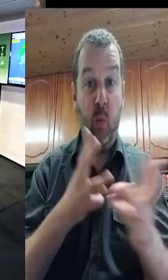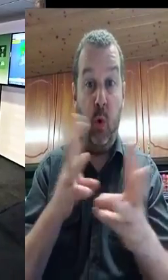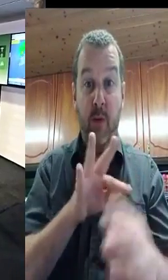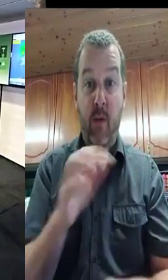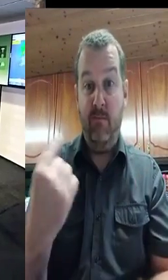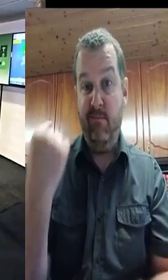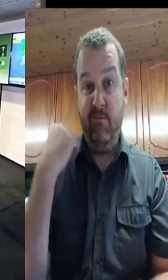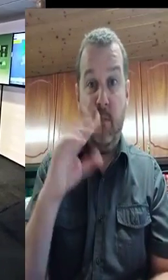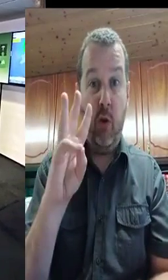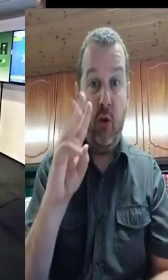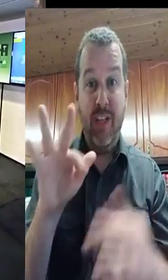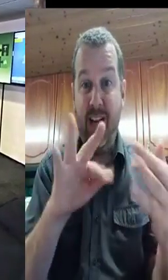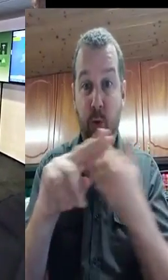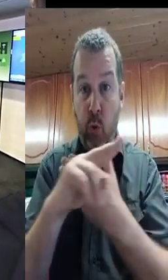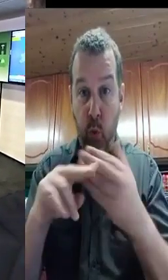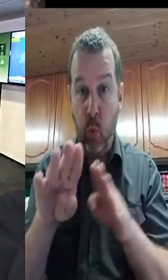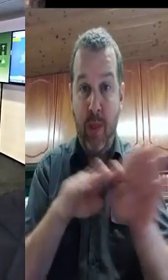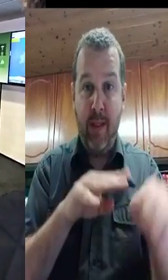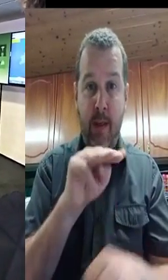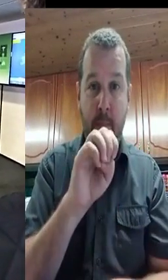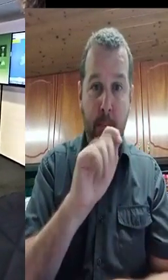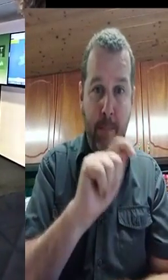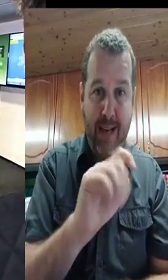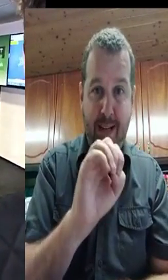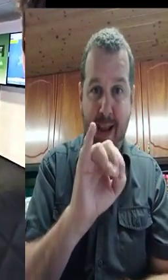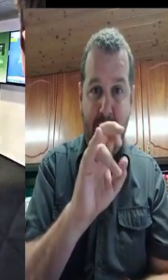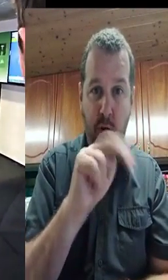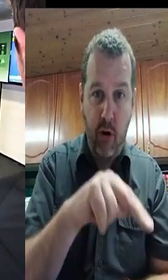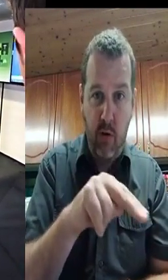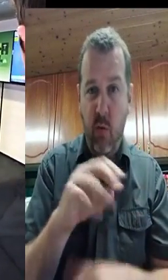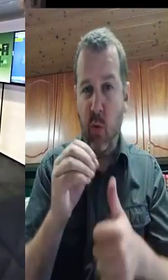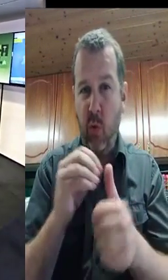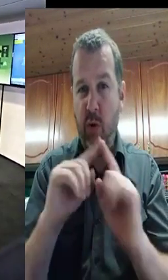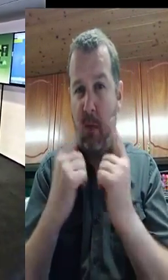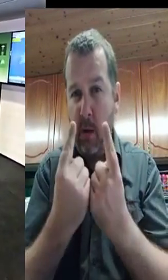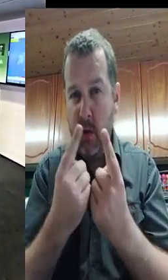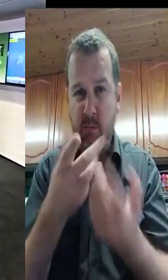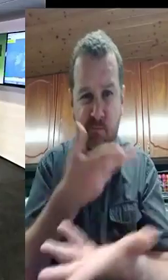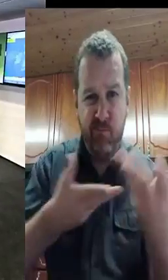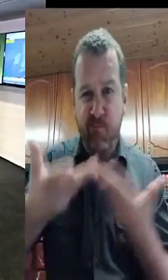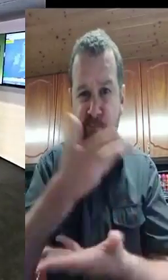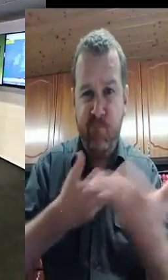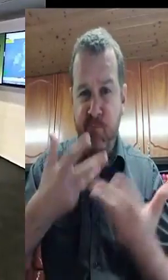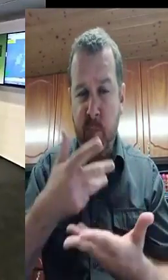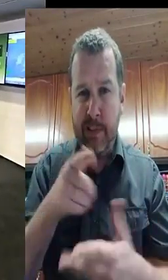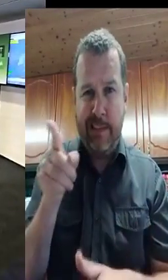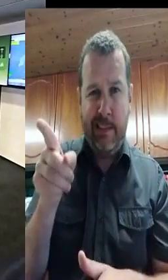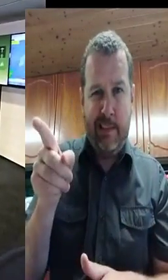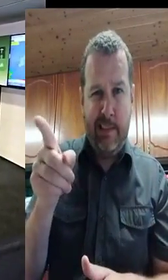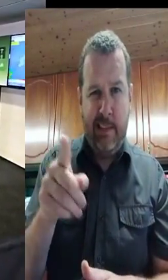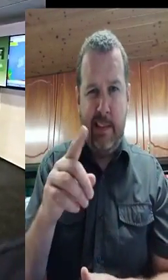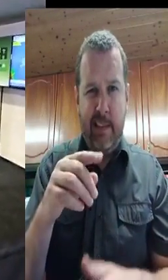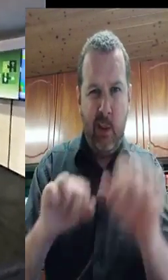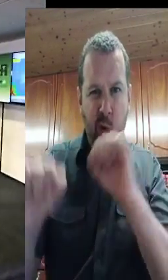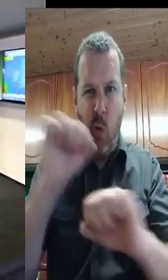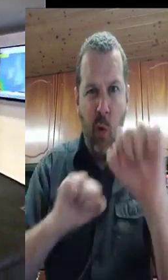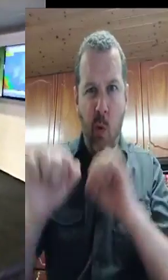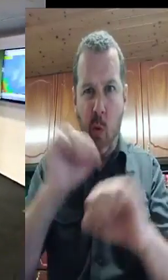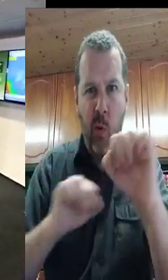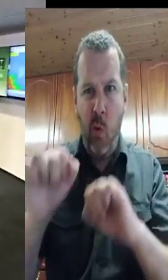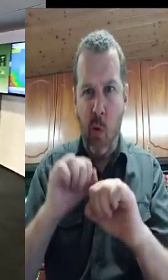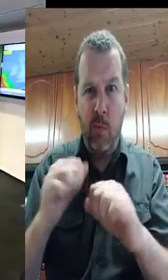Thursday afternoon with Metair and other government departments and agencies on the threat posed by this tropical storm began to emerge.